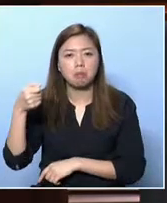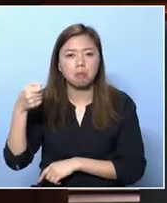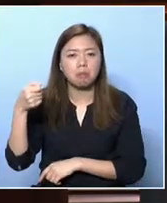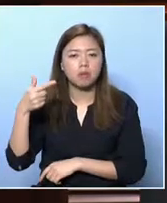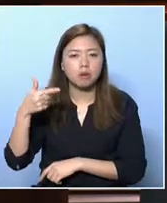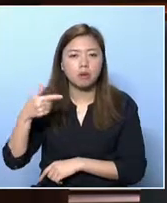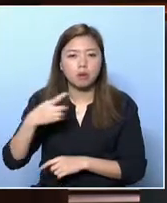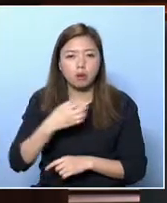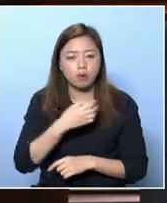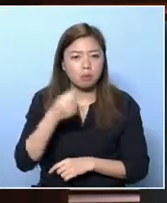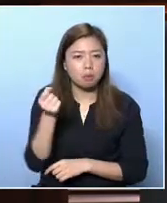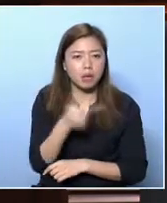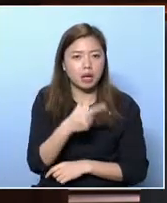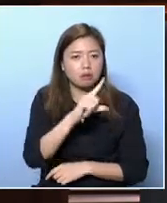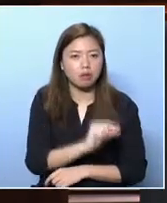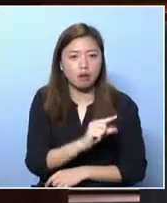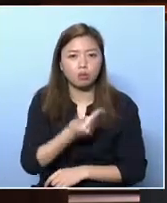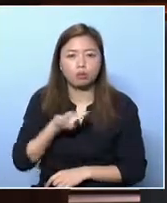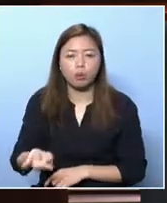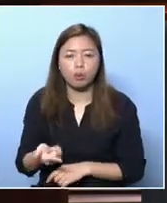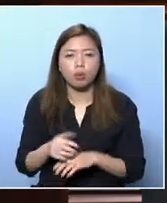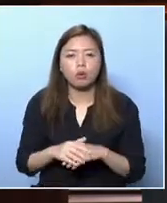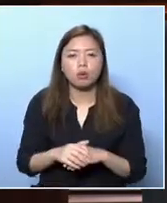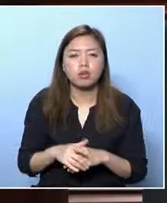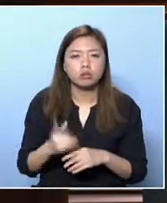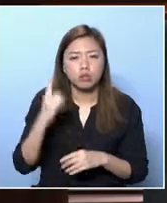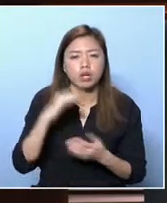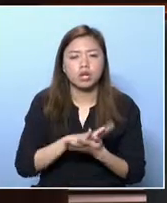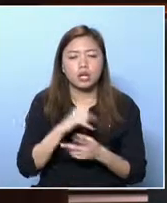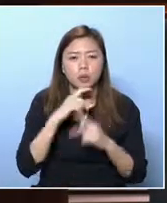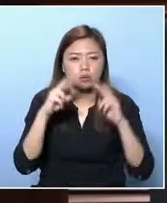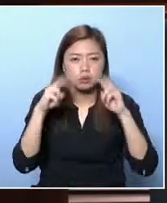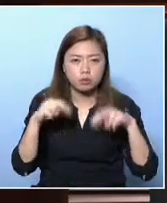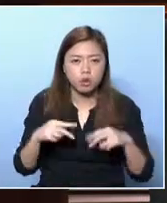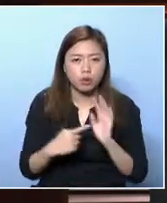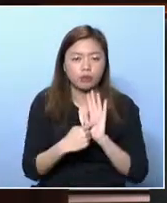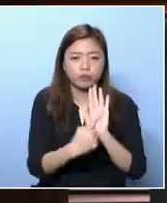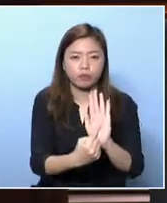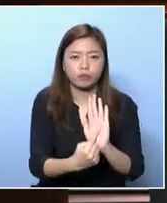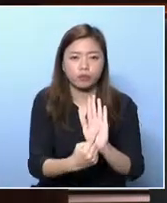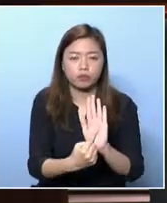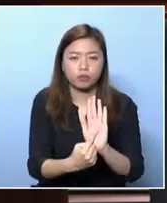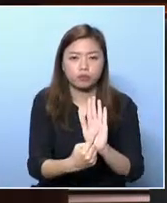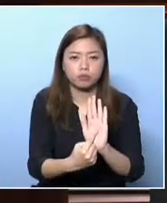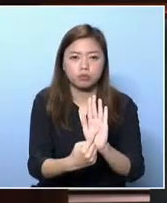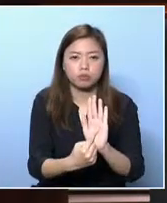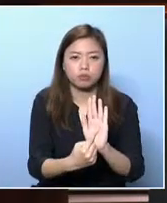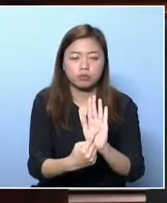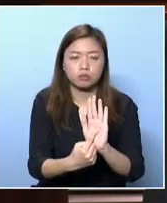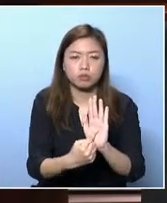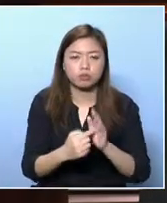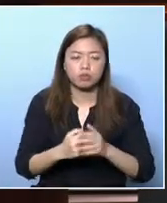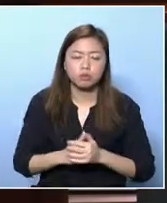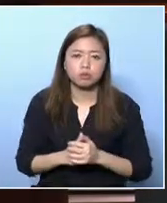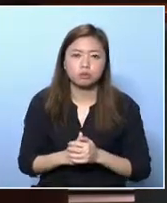was released last year. That shows that there is lack of provision of interpretation services and culture sensitivity among frontline